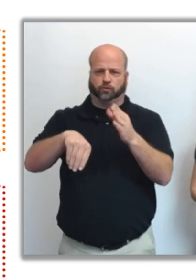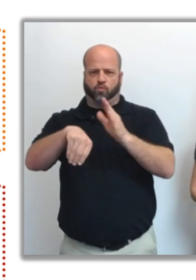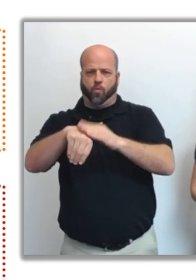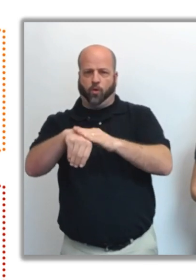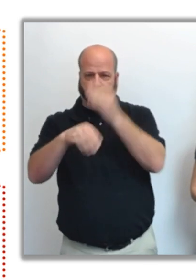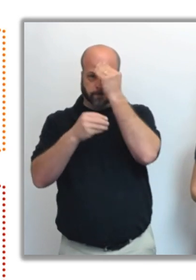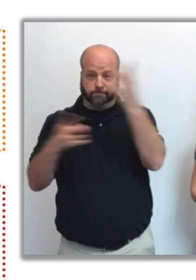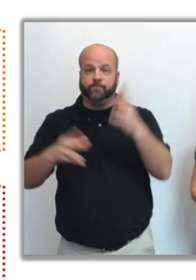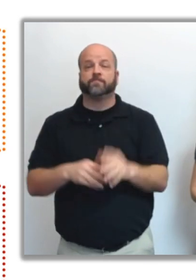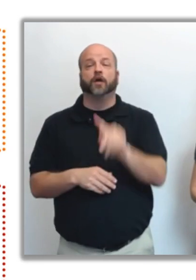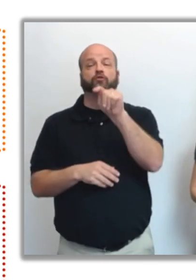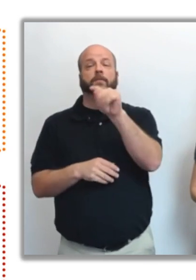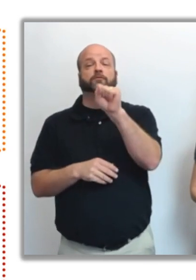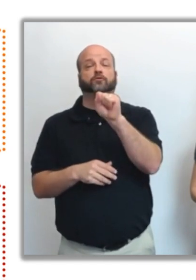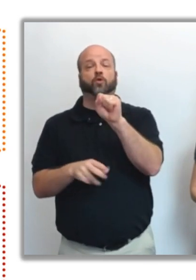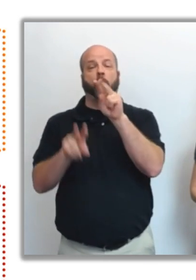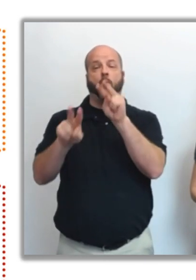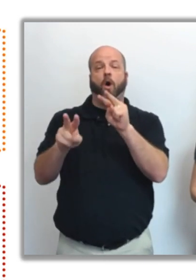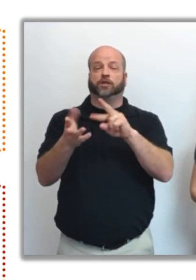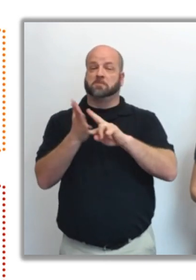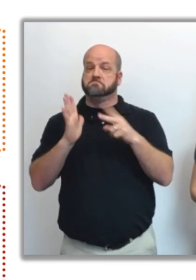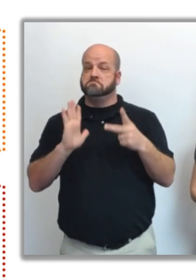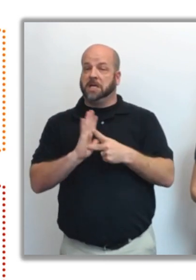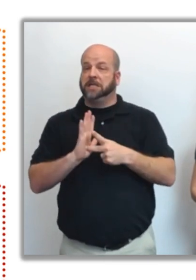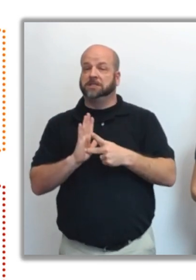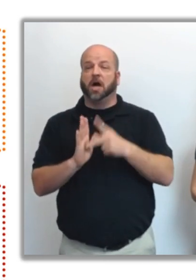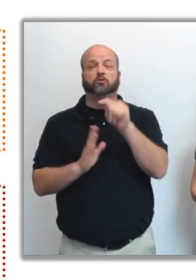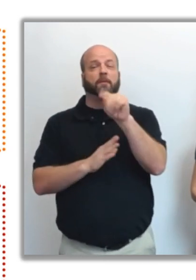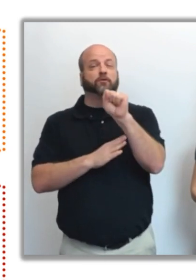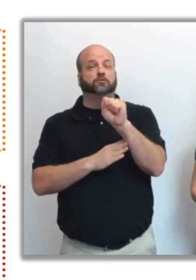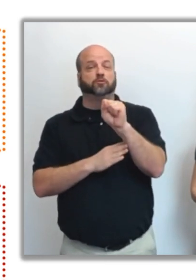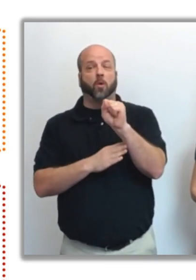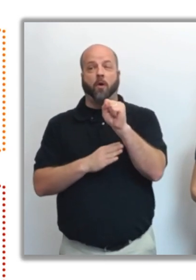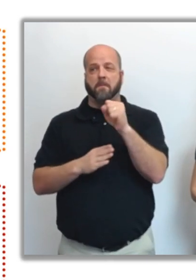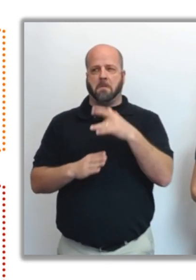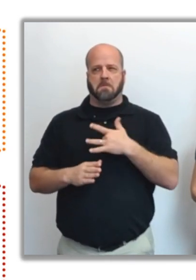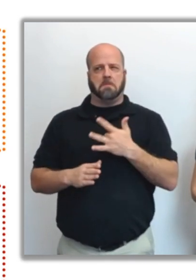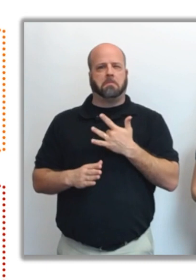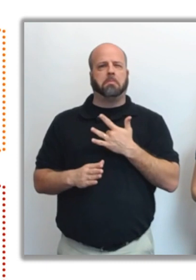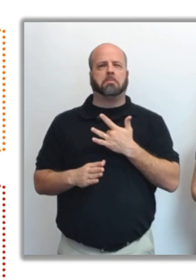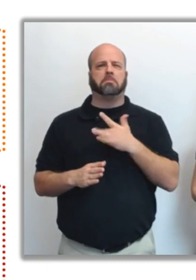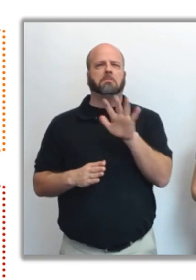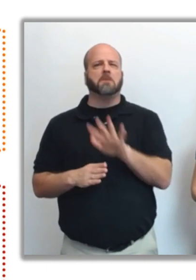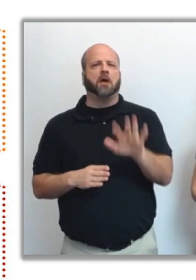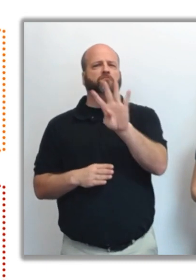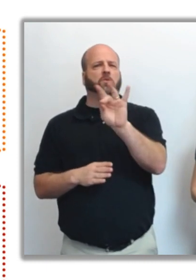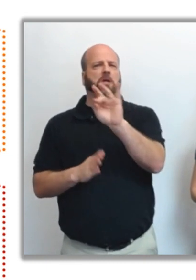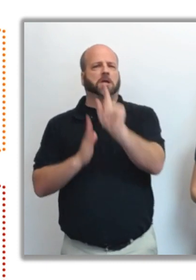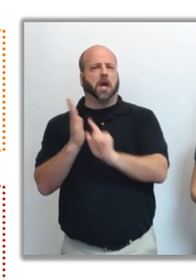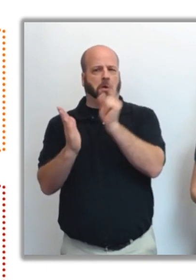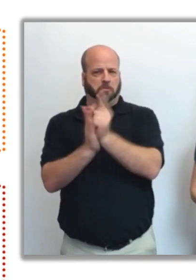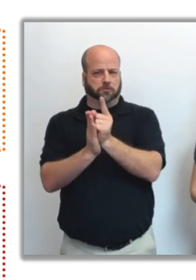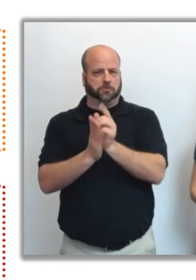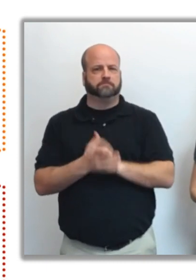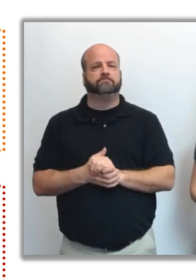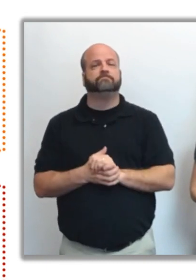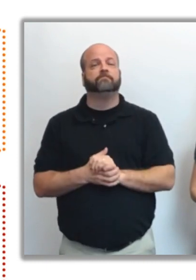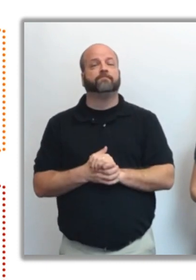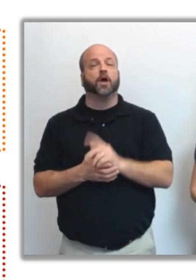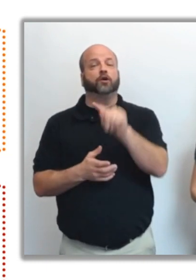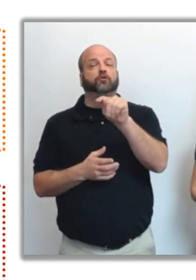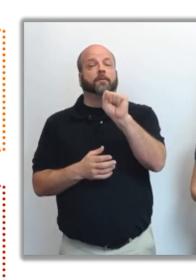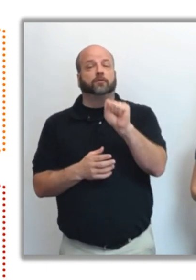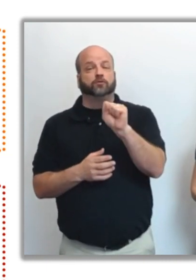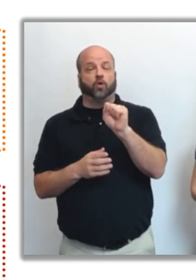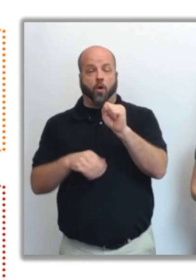storm watch means that tropical storm conditions are possible within the next 48 hours. A tropical